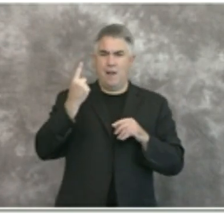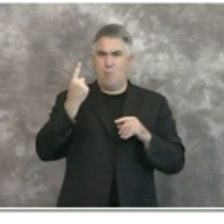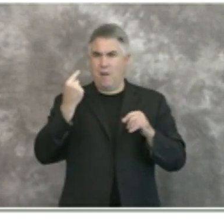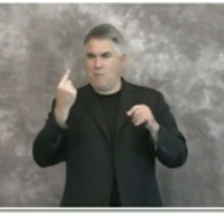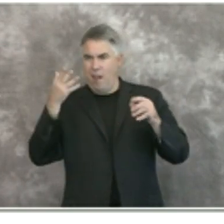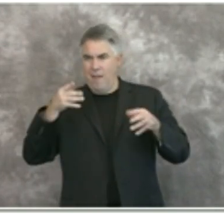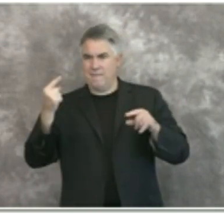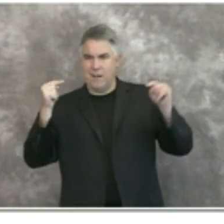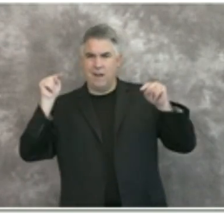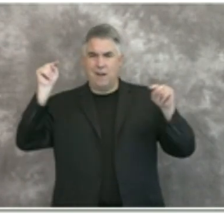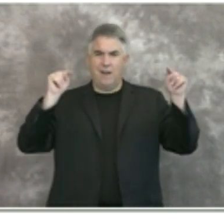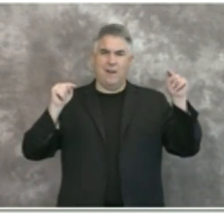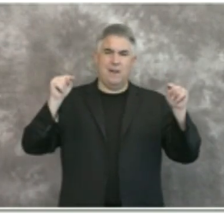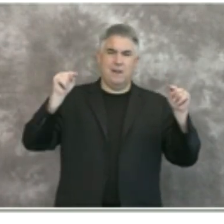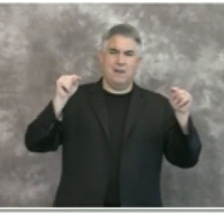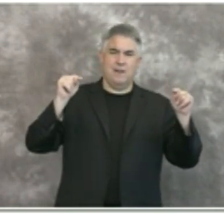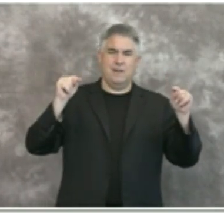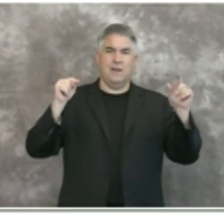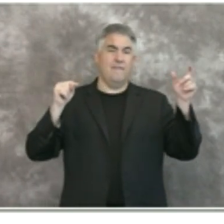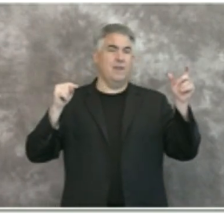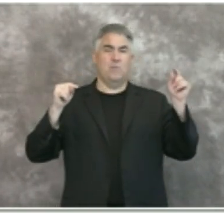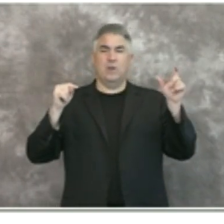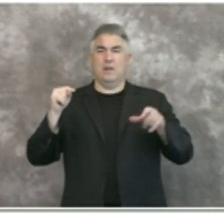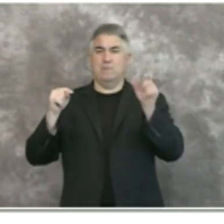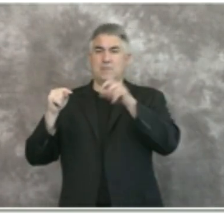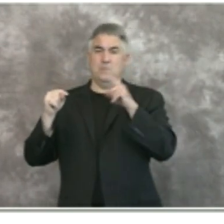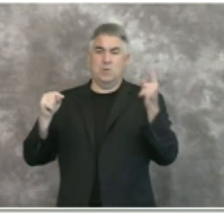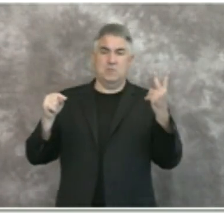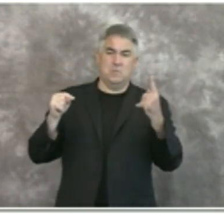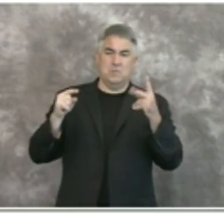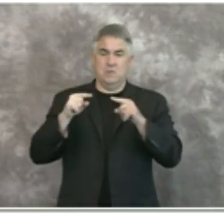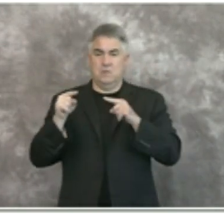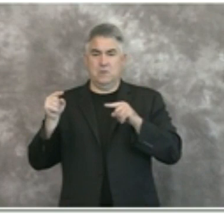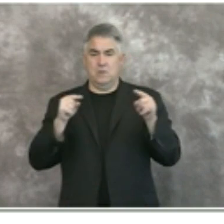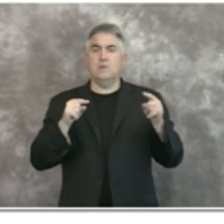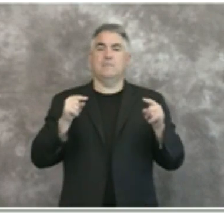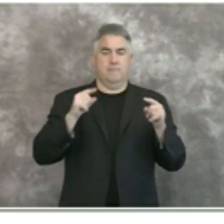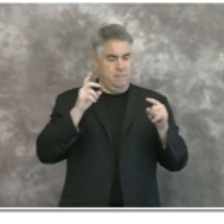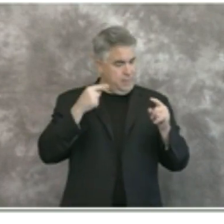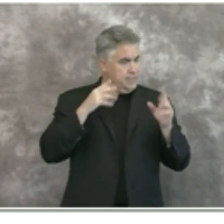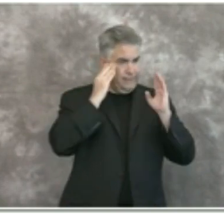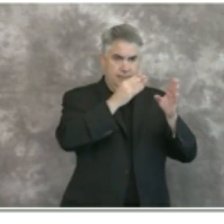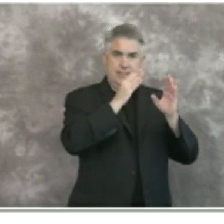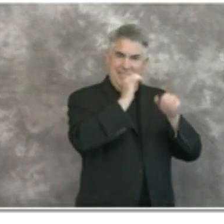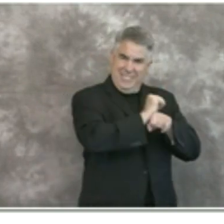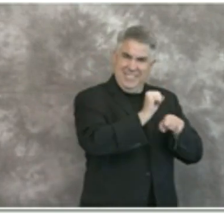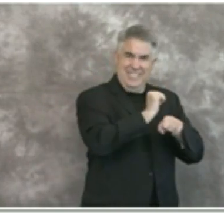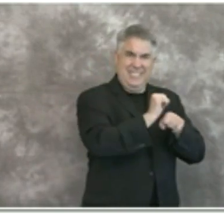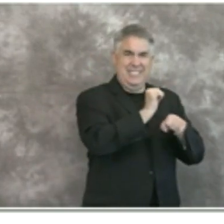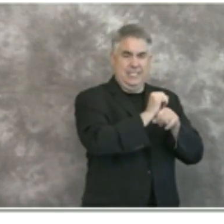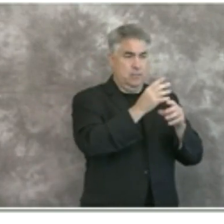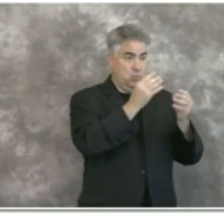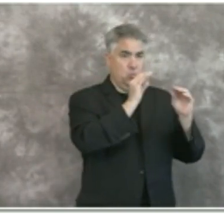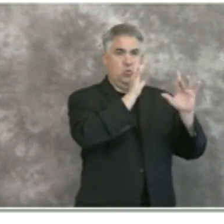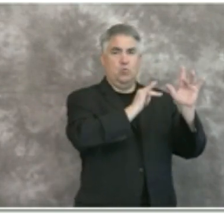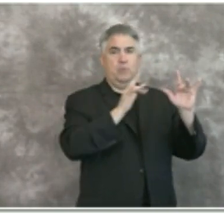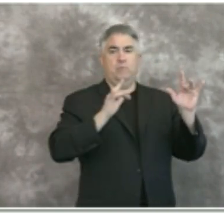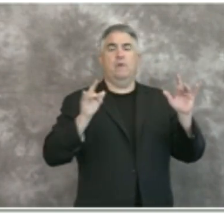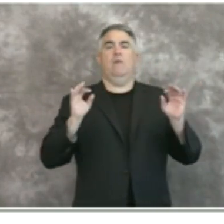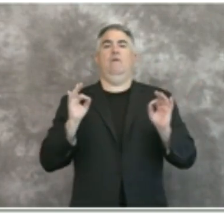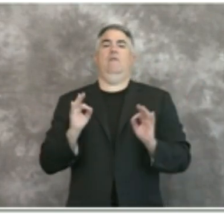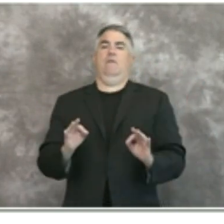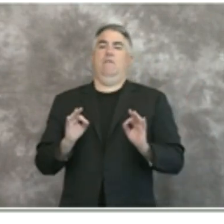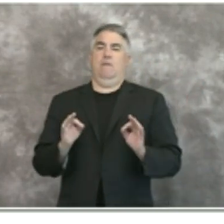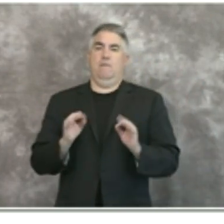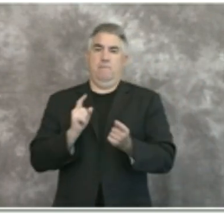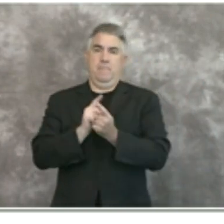would also cause us to take action we are trying to design a system uh that really takes into account uh a